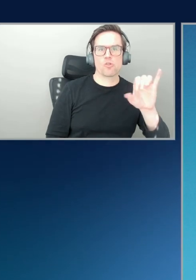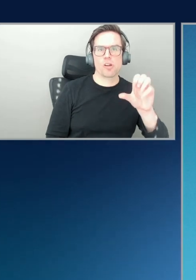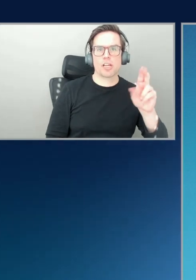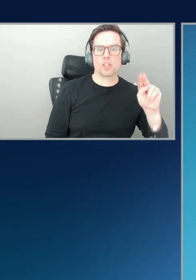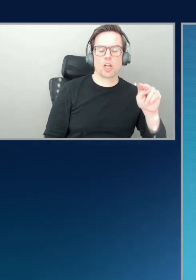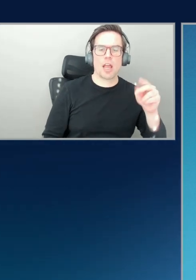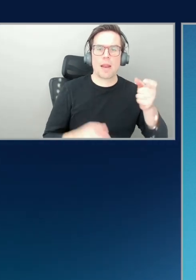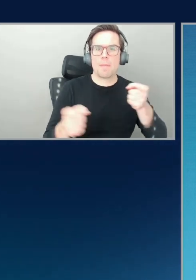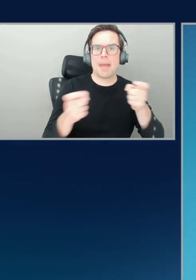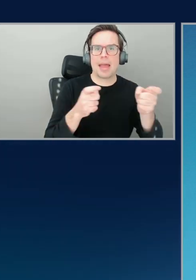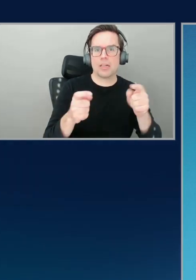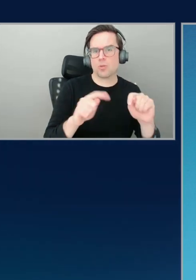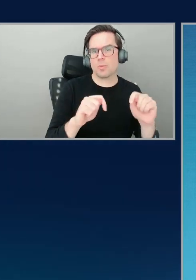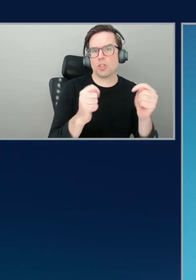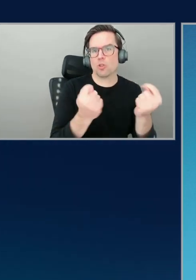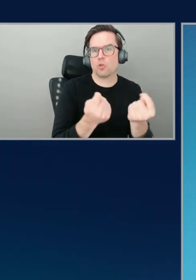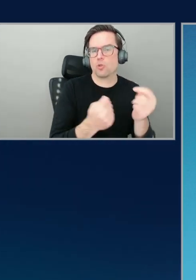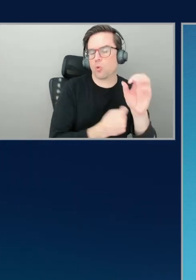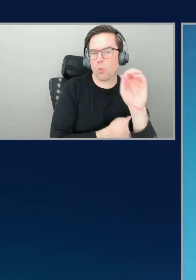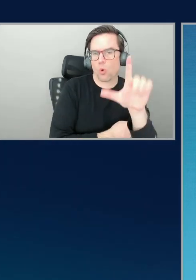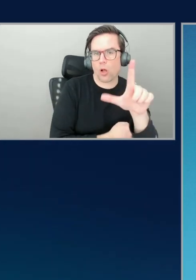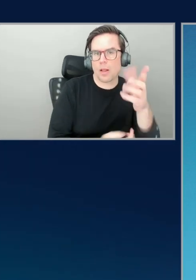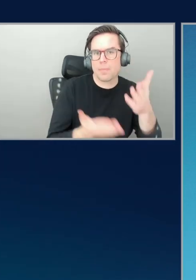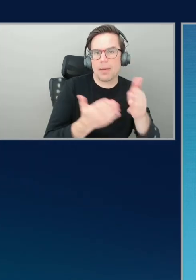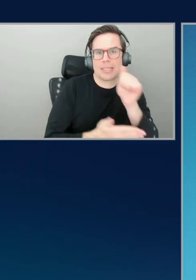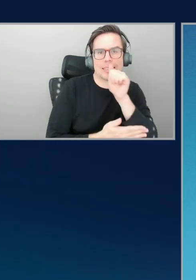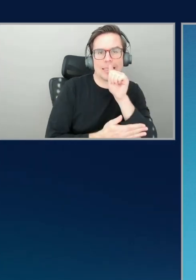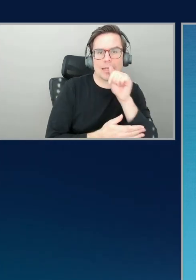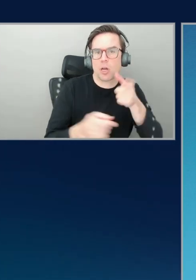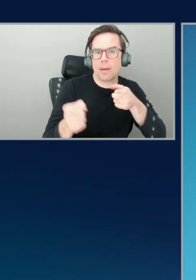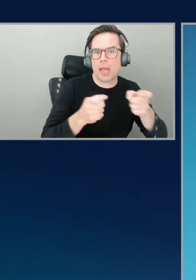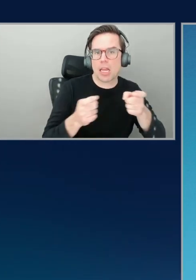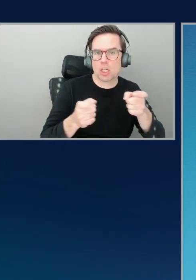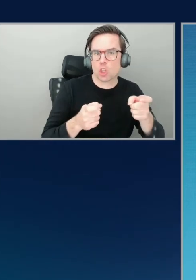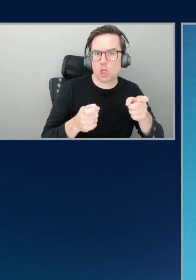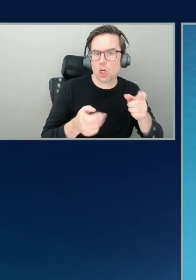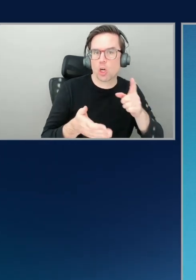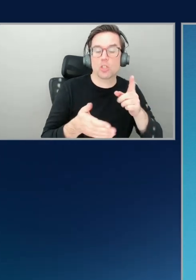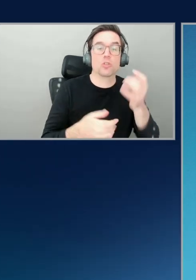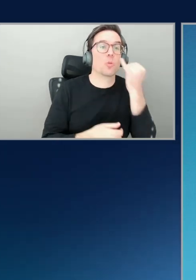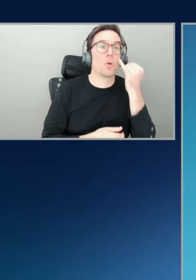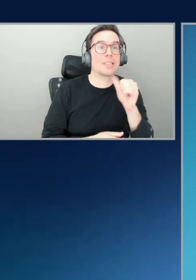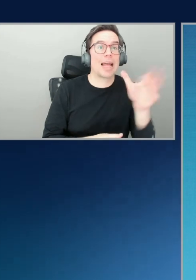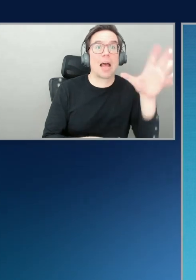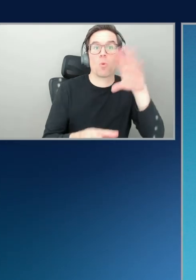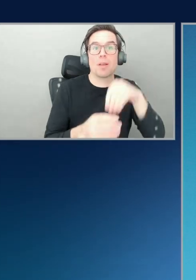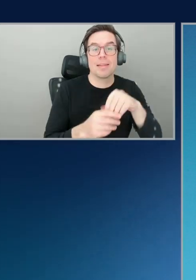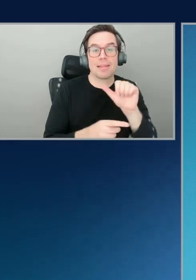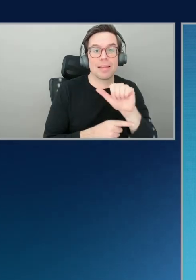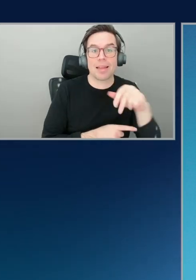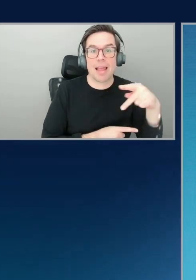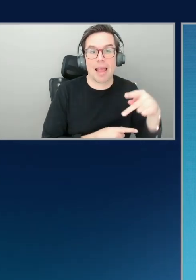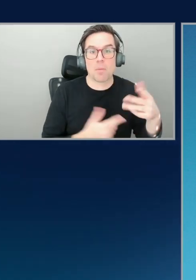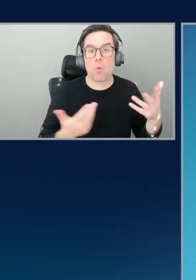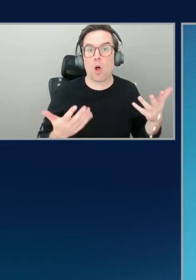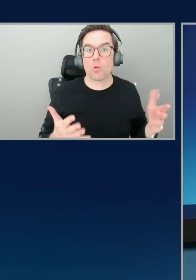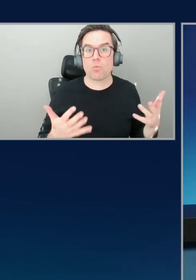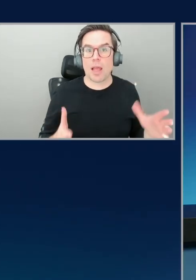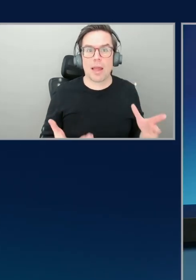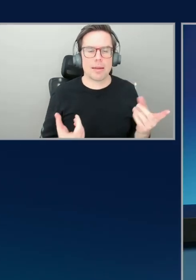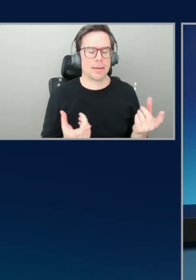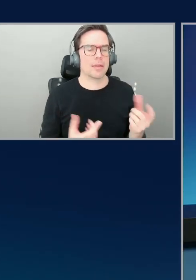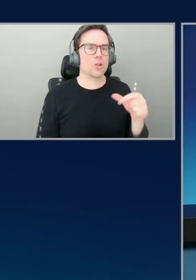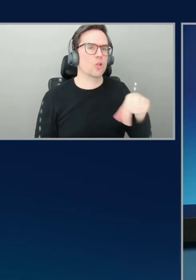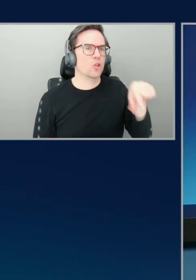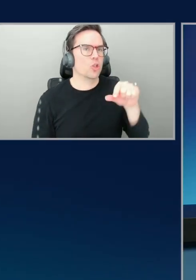secrets manager or something like that. Exactly. Uh, but what if that's not in the application already? Right. What can, what can Q developer do for us there? Well,